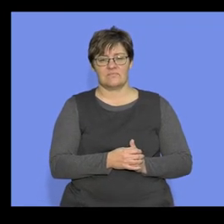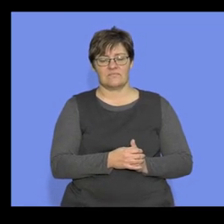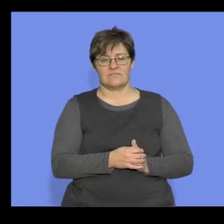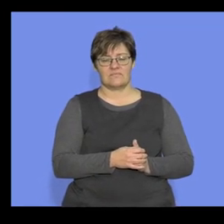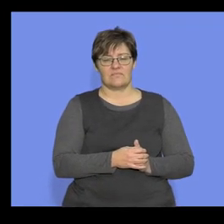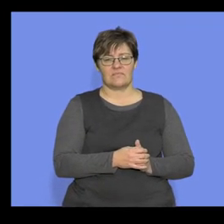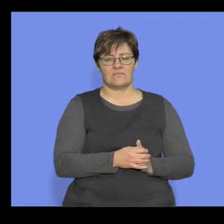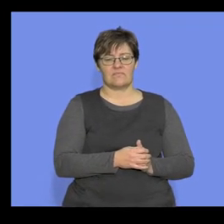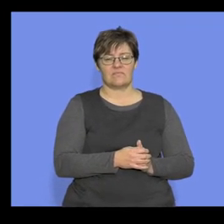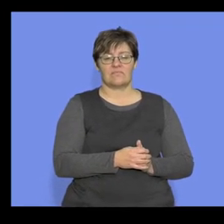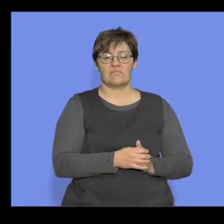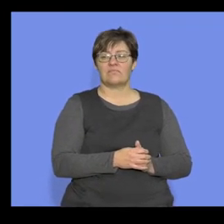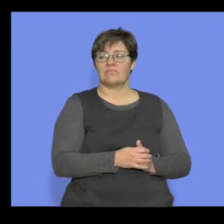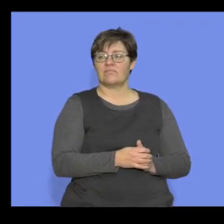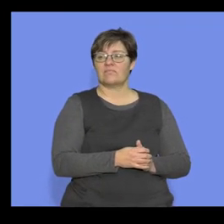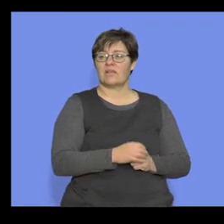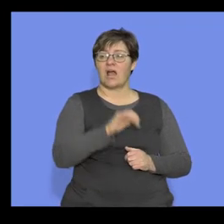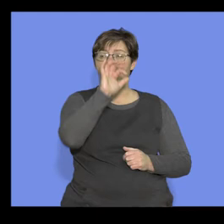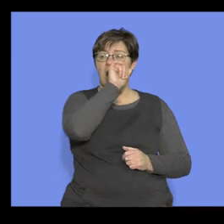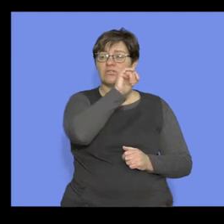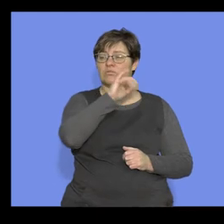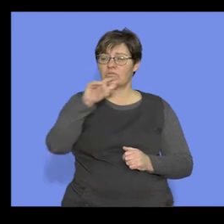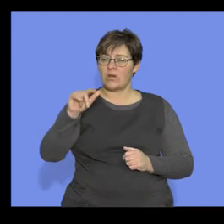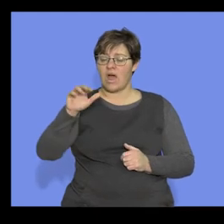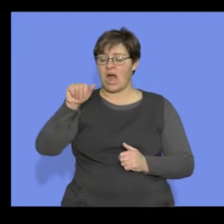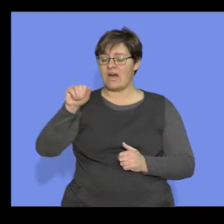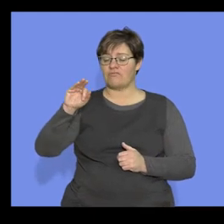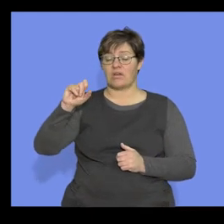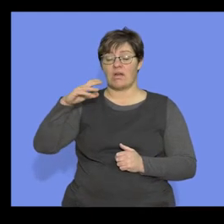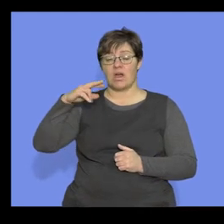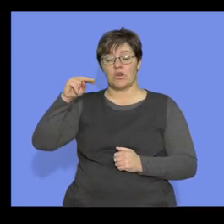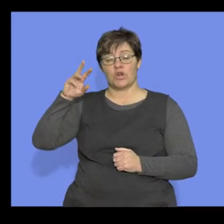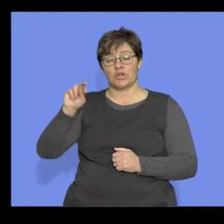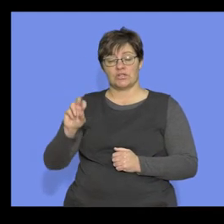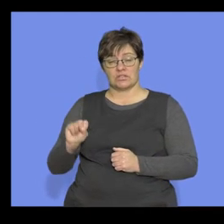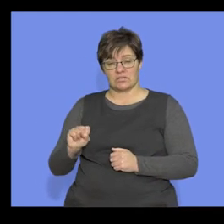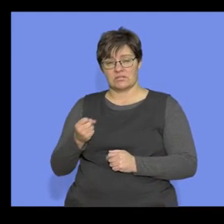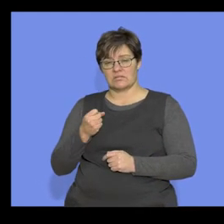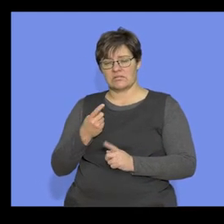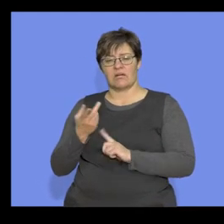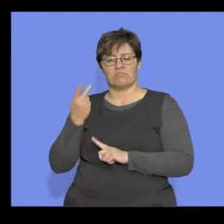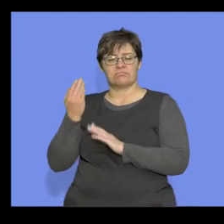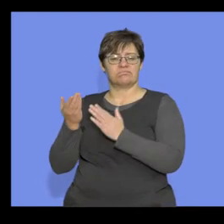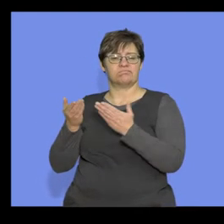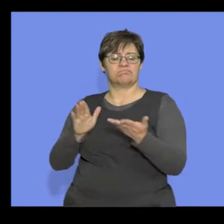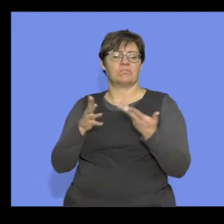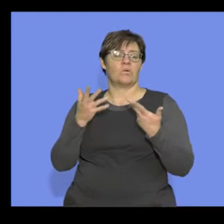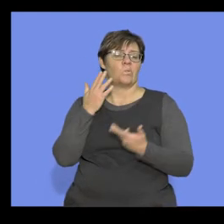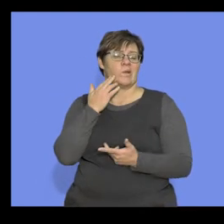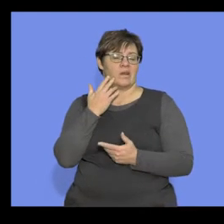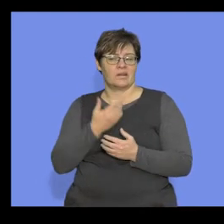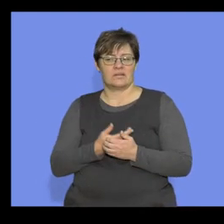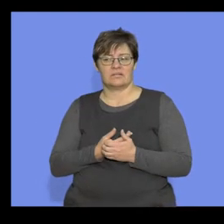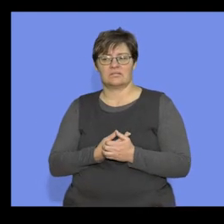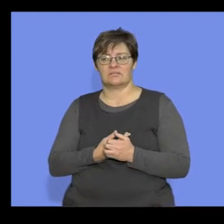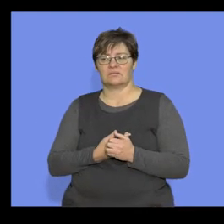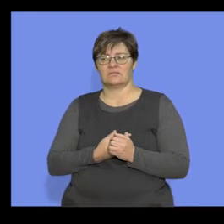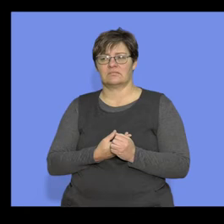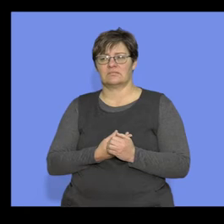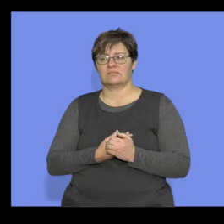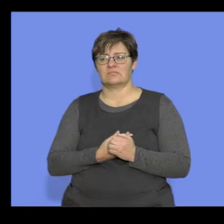another question. When did Astropolithicus africanus become extinct?